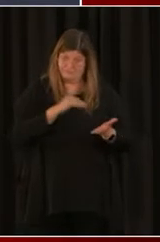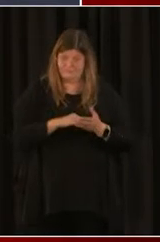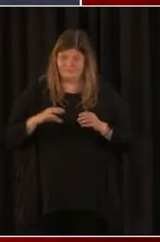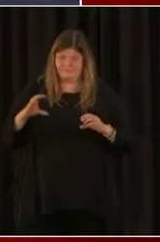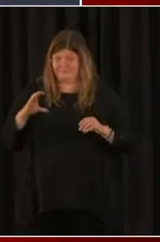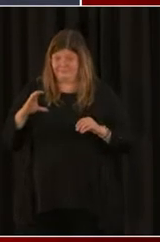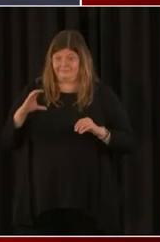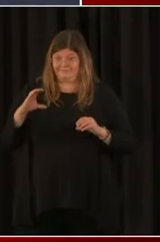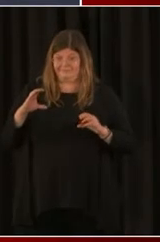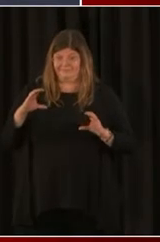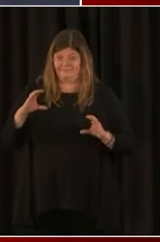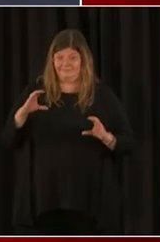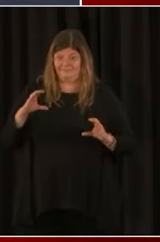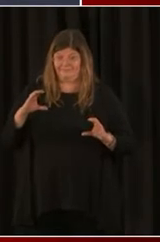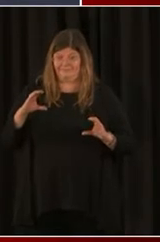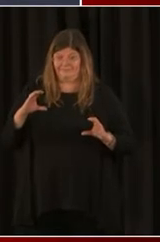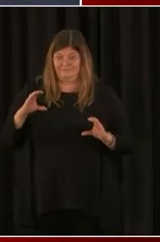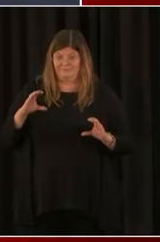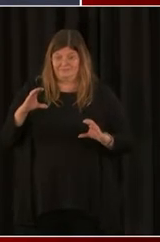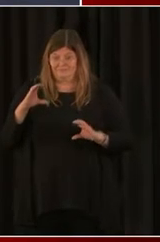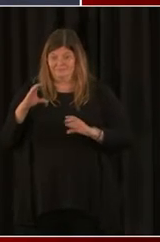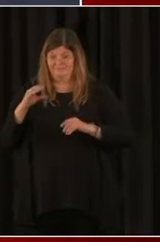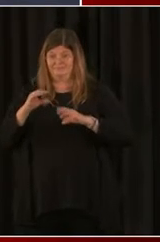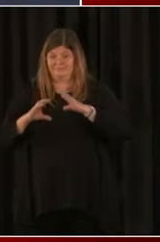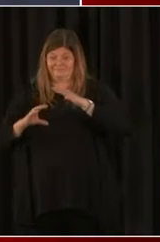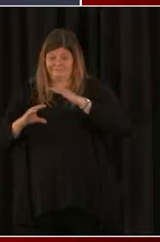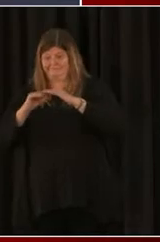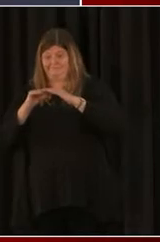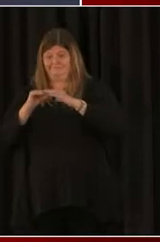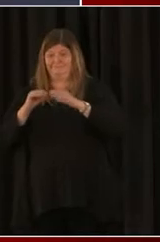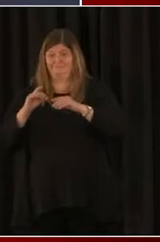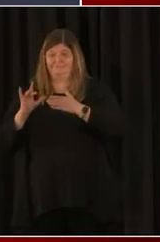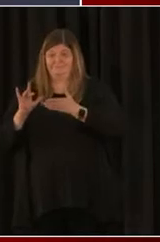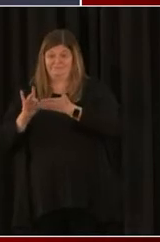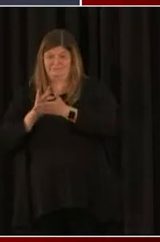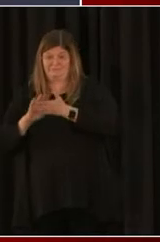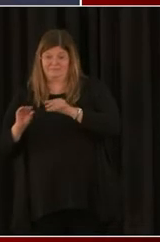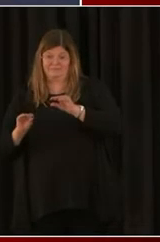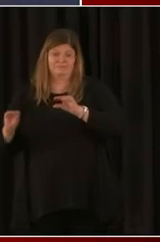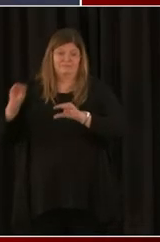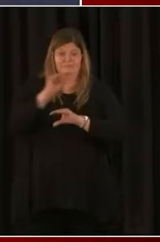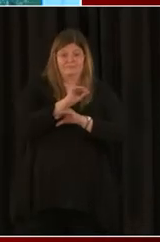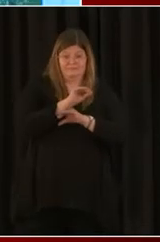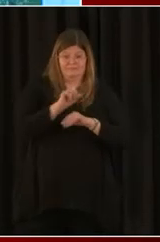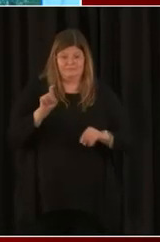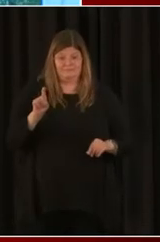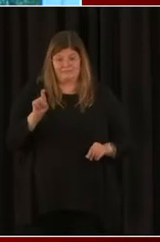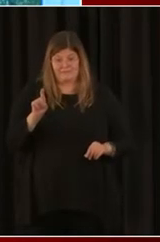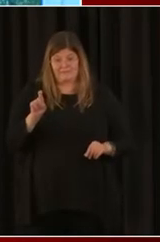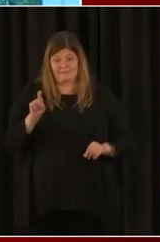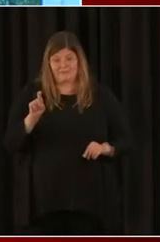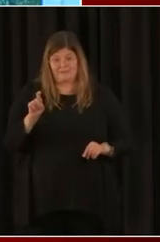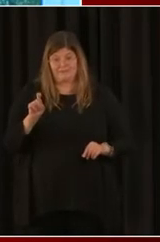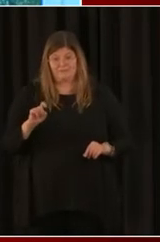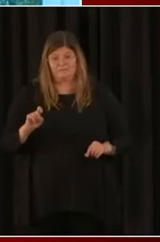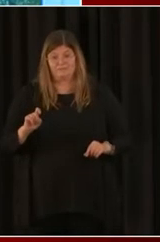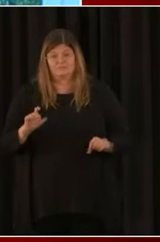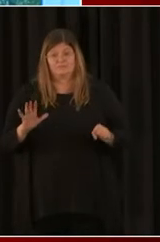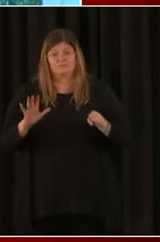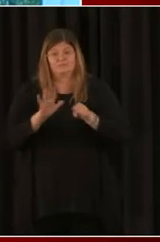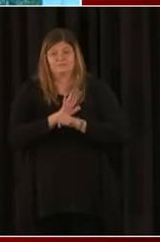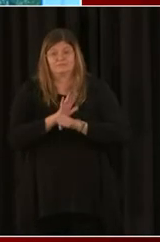about that? Now you have to apply again to get the difference. And then in terms of the